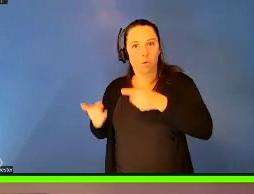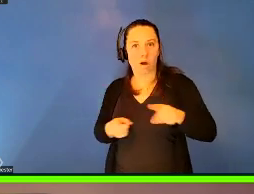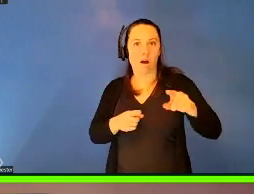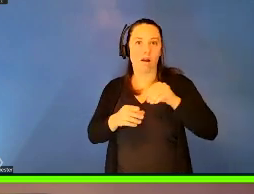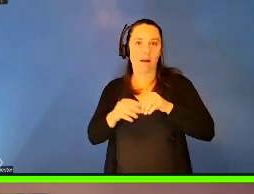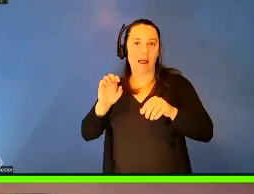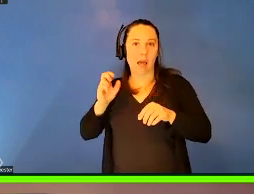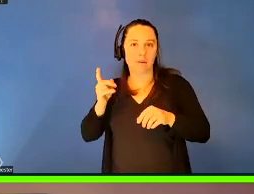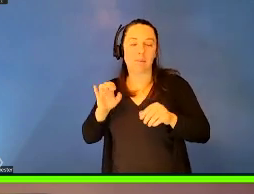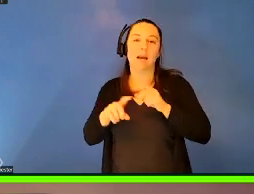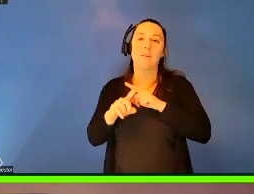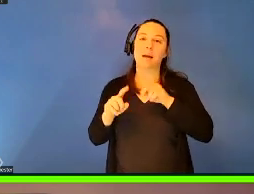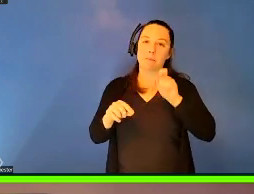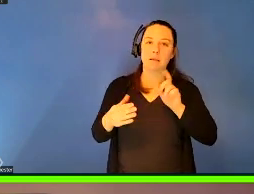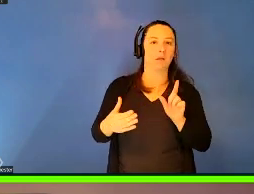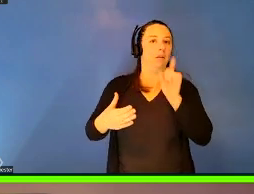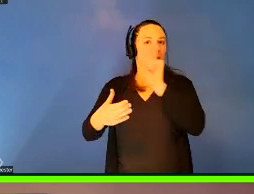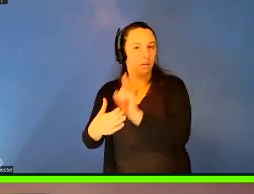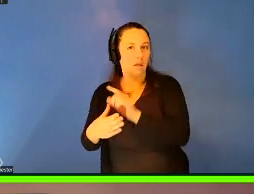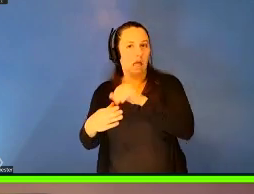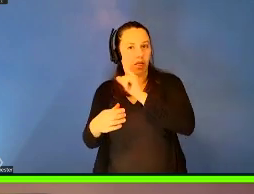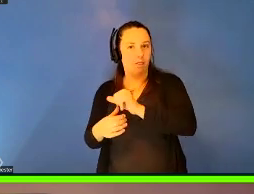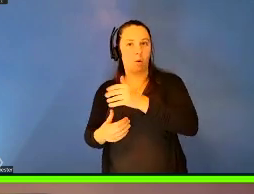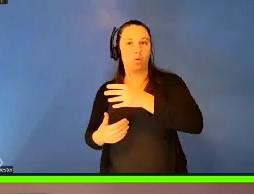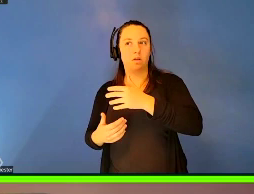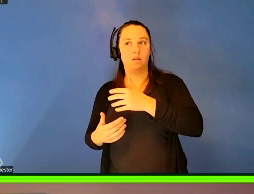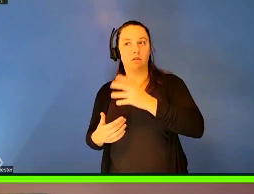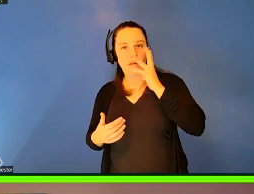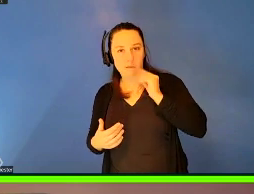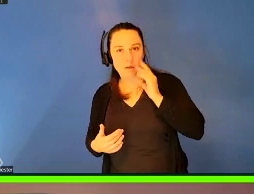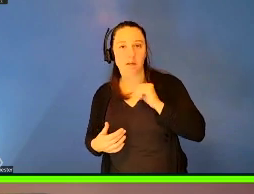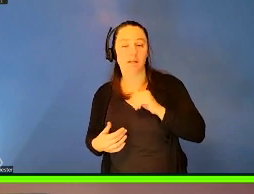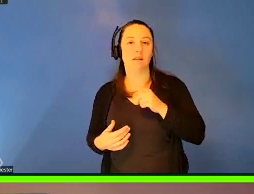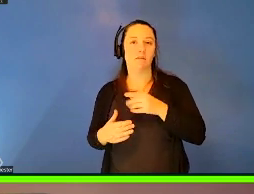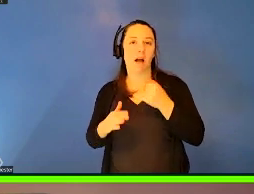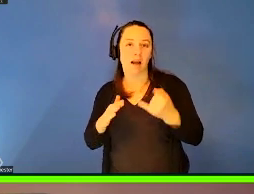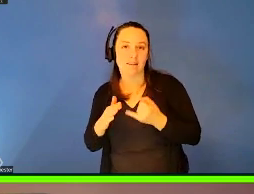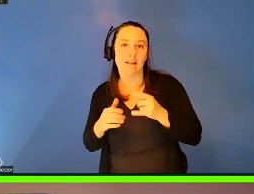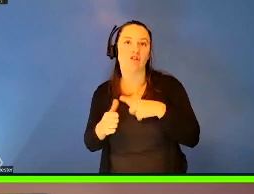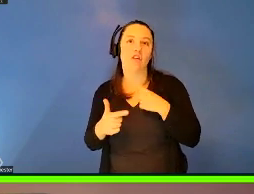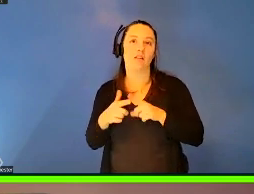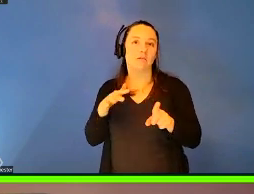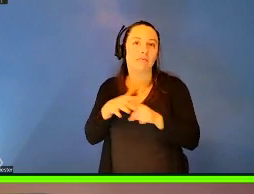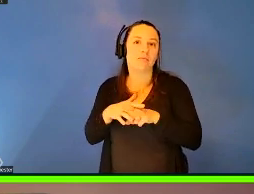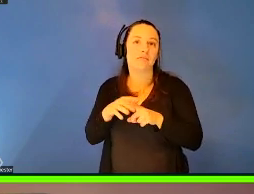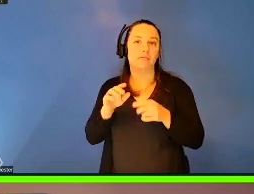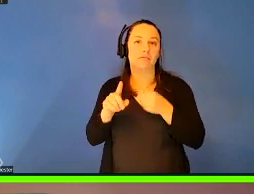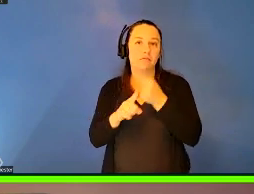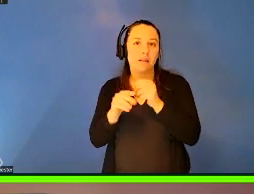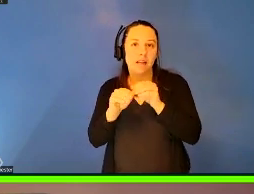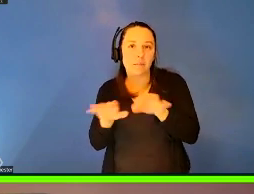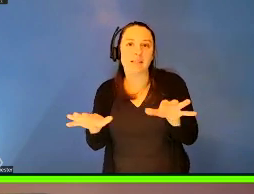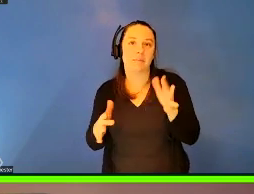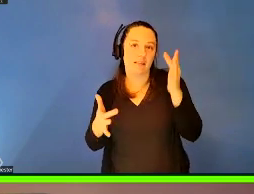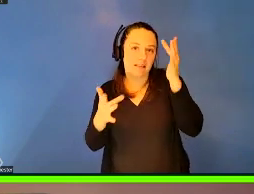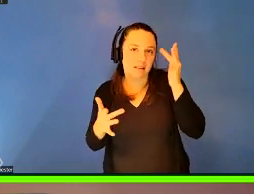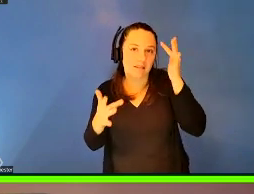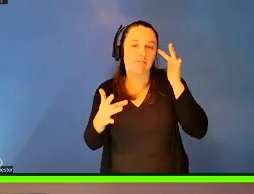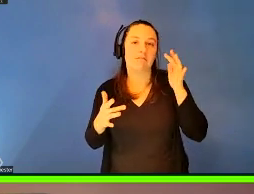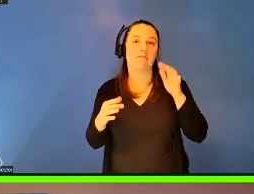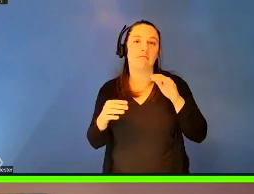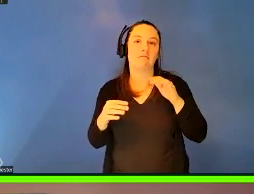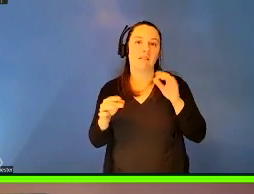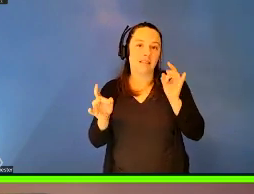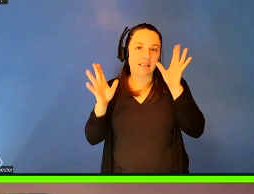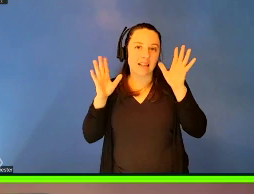experiences, in the experiences of isolation, the experiences of acute epidemic disaster, which, um, I think produces